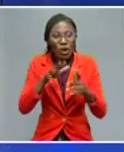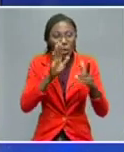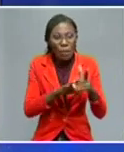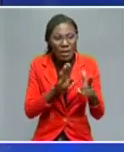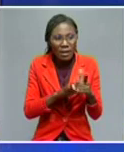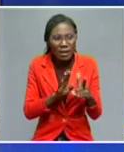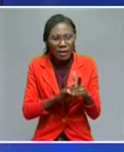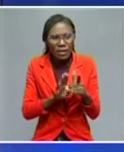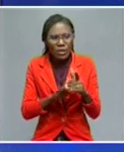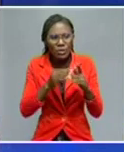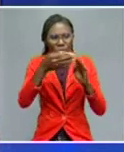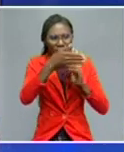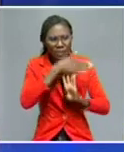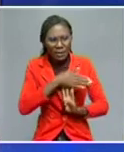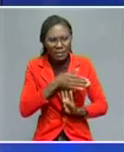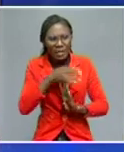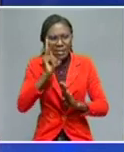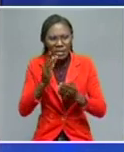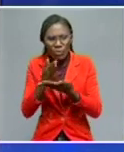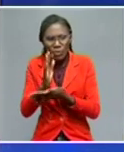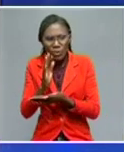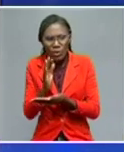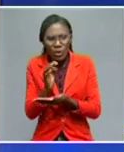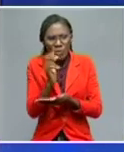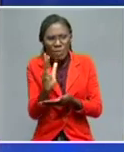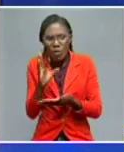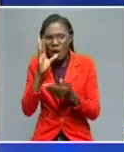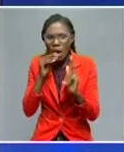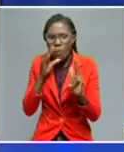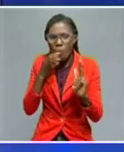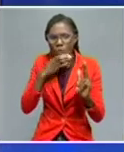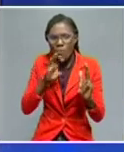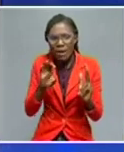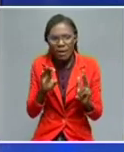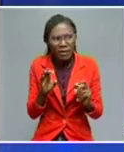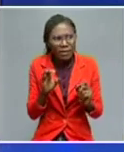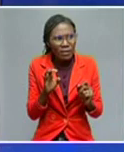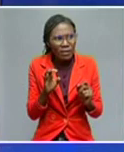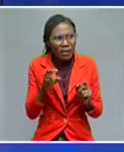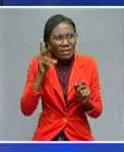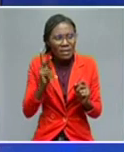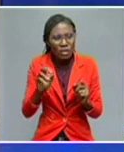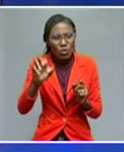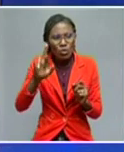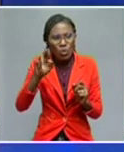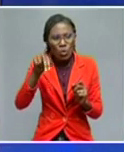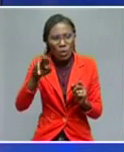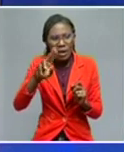and rights of Russian-speaking regions of Donetsk. And Luhansk. And the Luhansk.